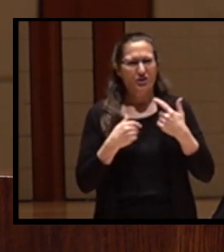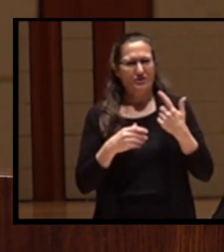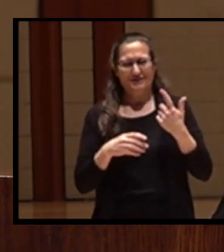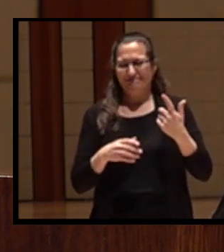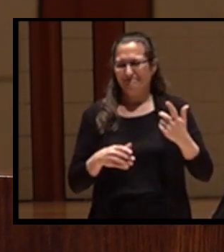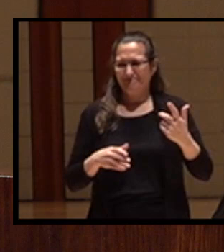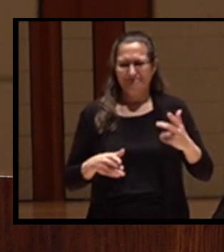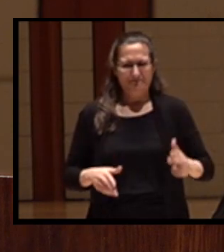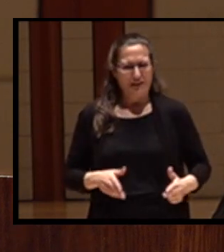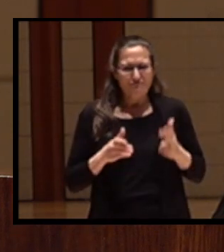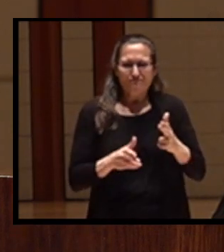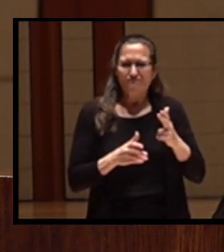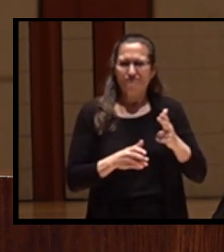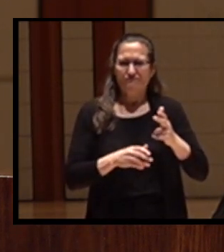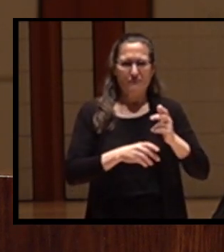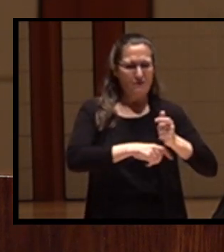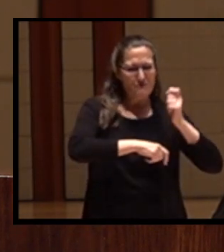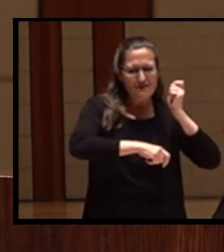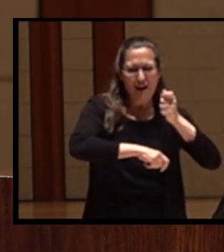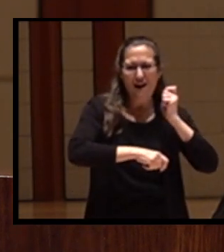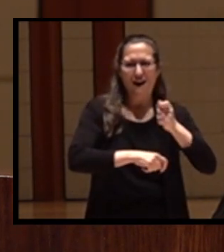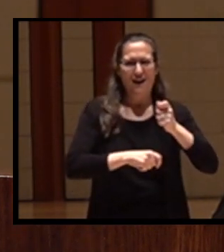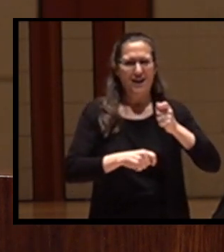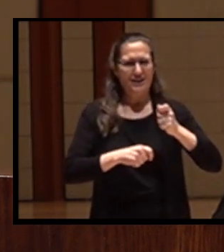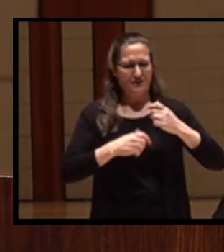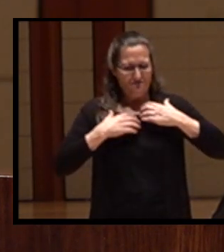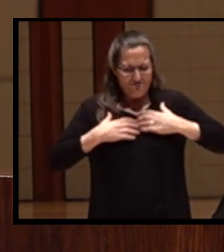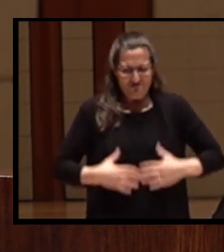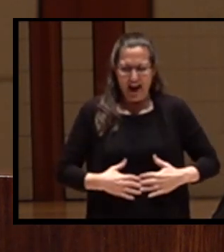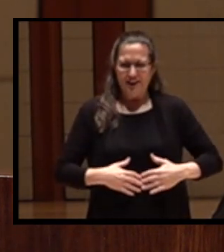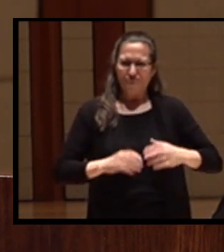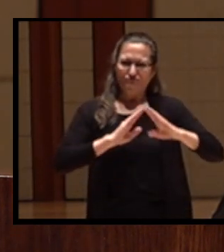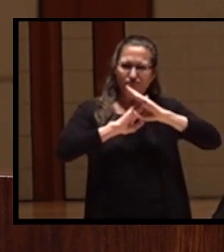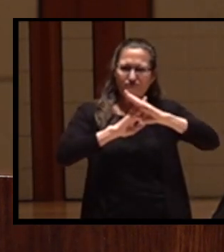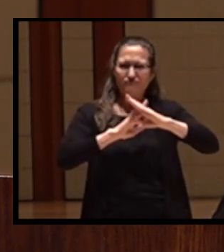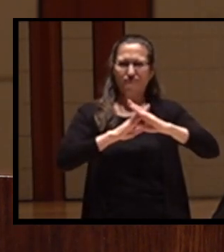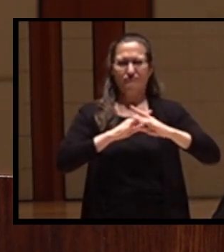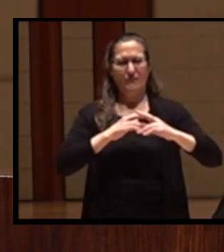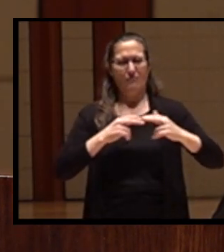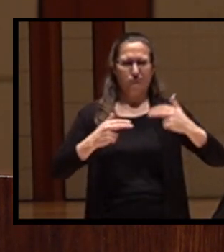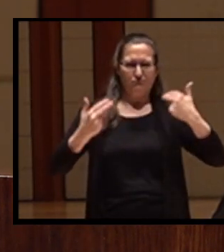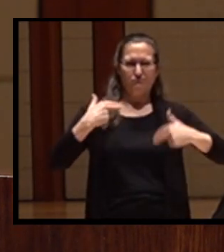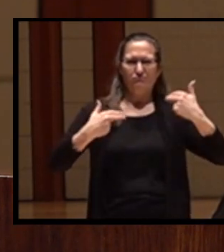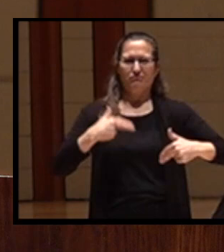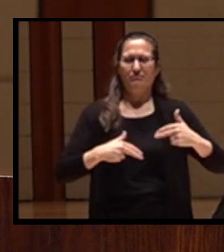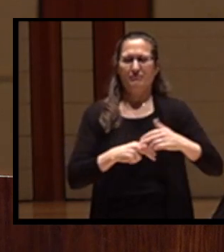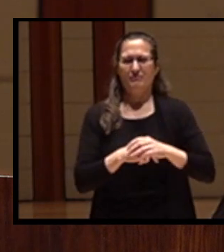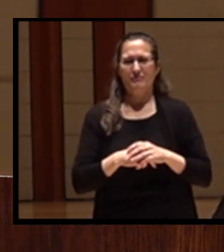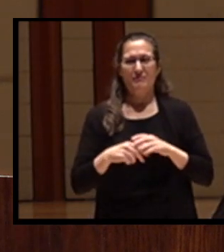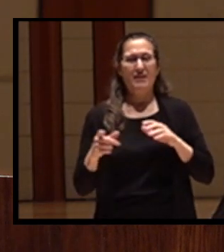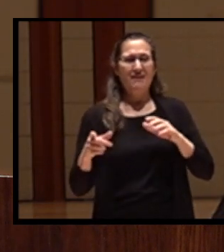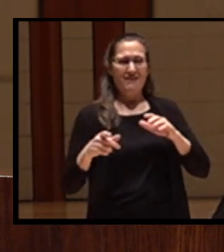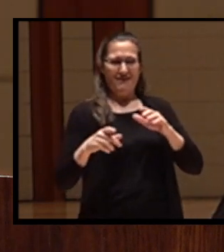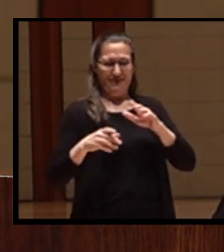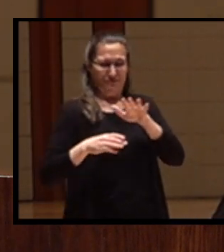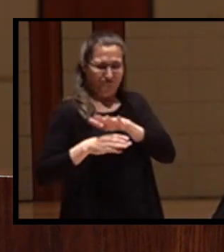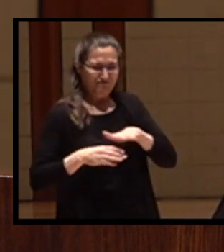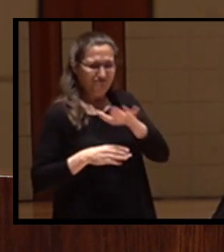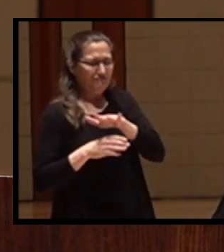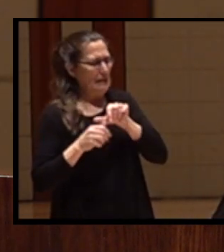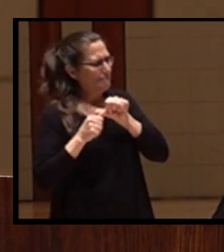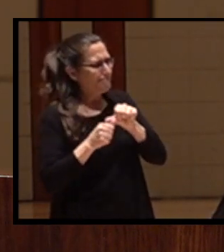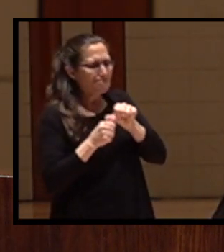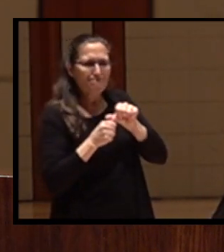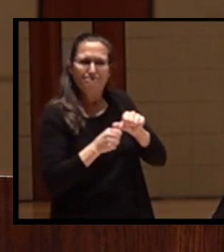weapons, batons, and wearing bulletproof vests. The Yuroks responded in equal force. They kept fishing.